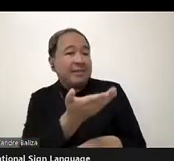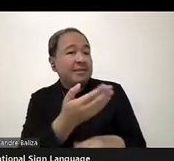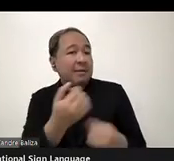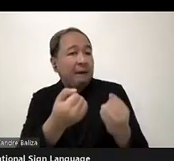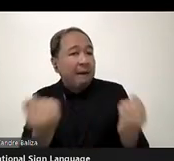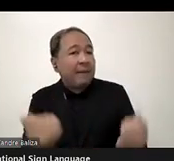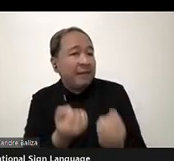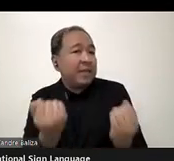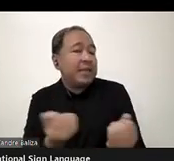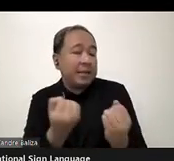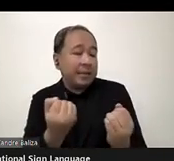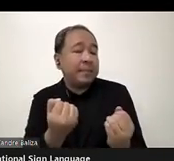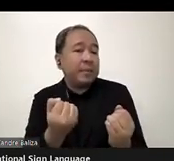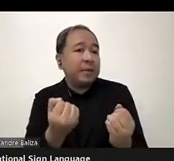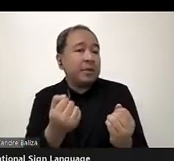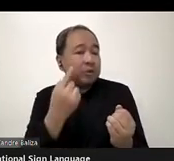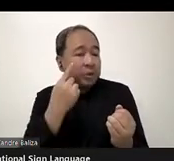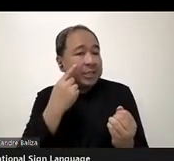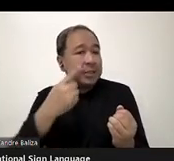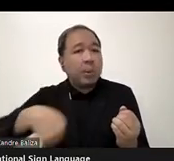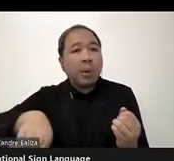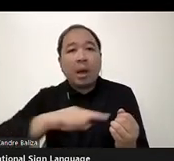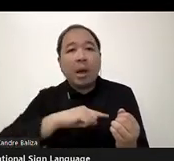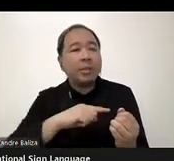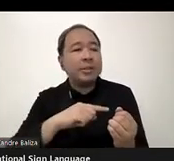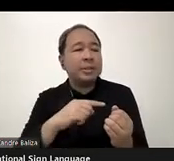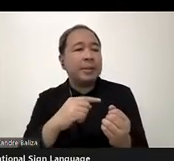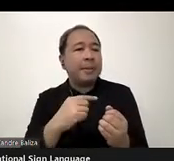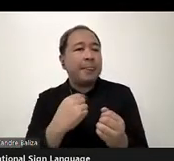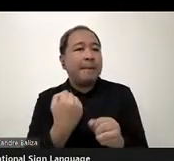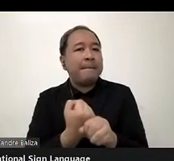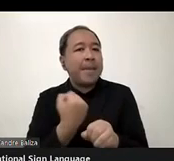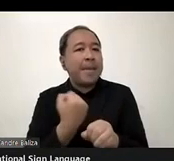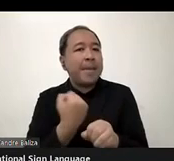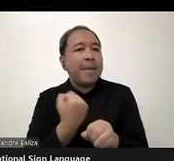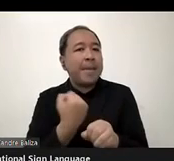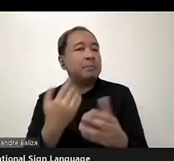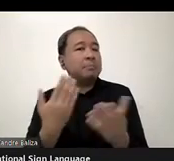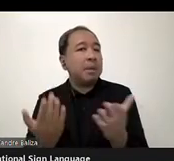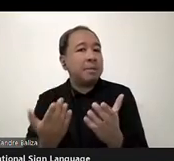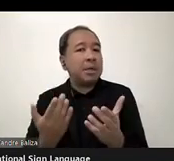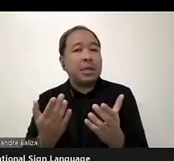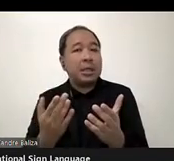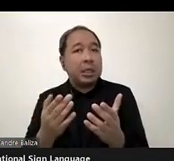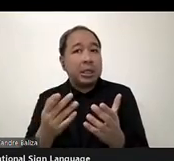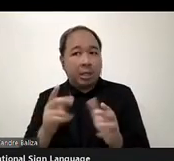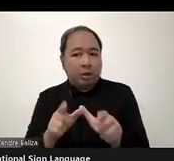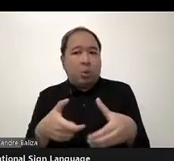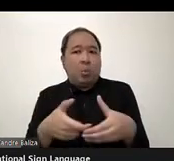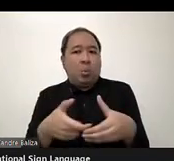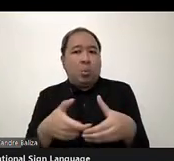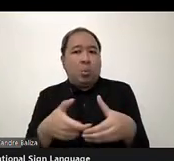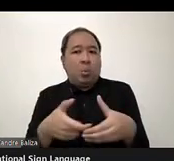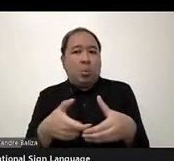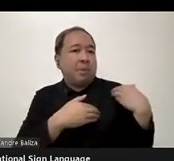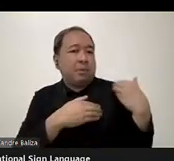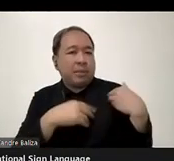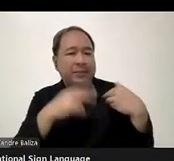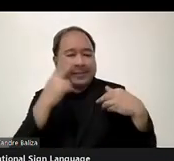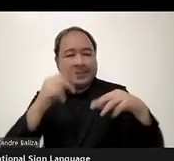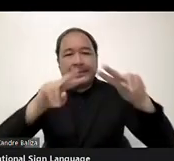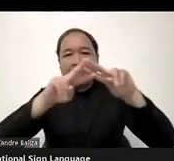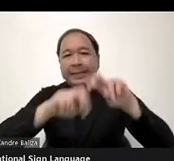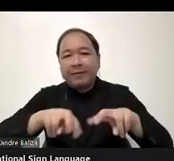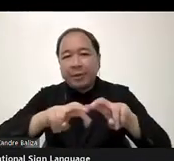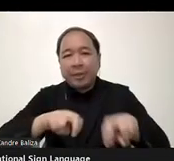would then work to create a committee possibly to look into that activity, whether it's being a program activity